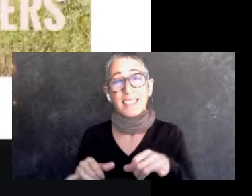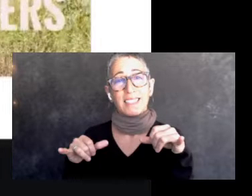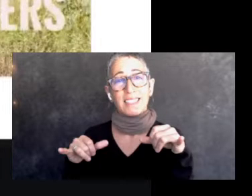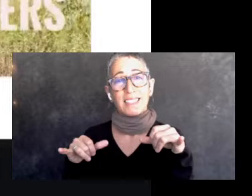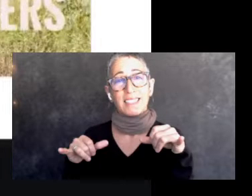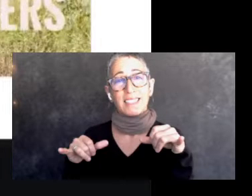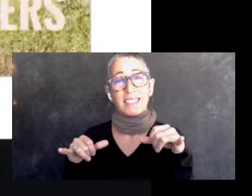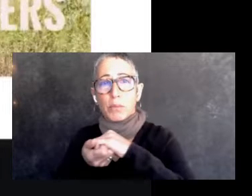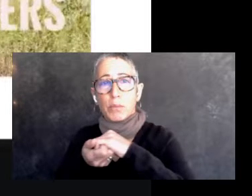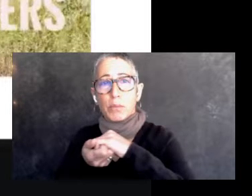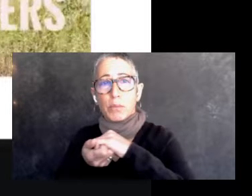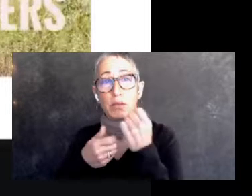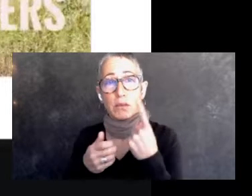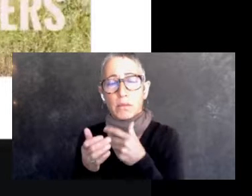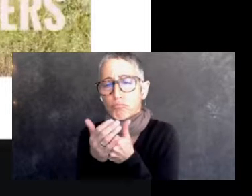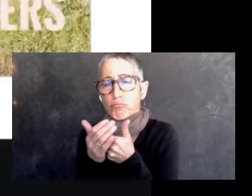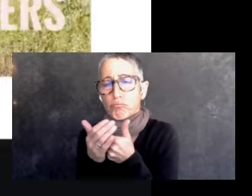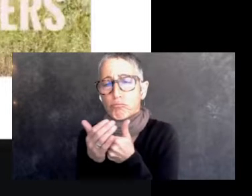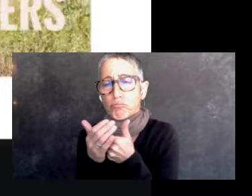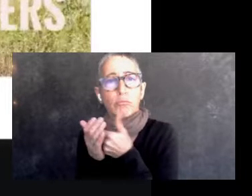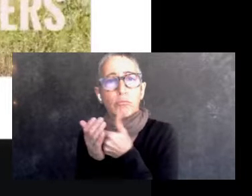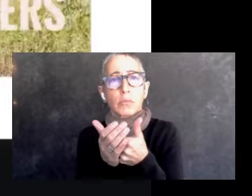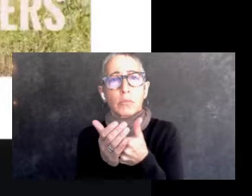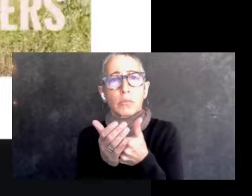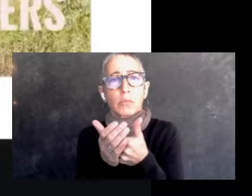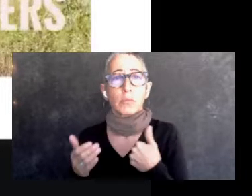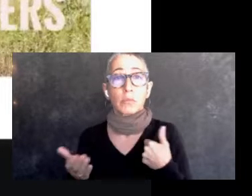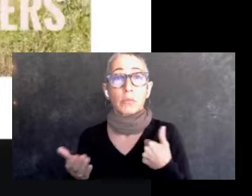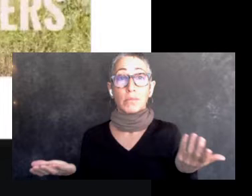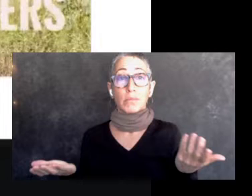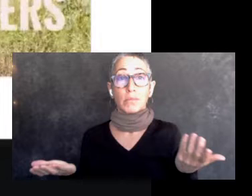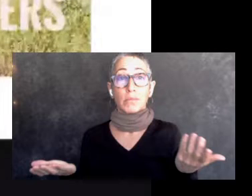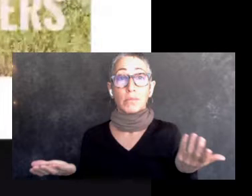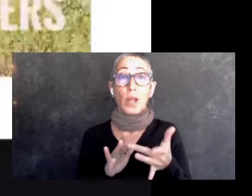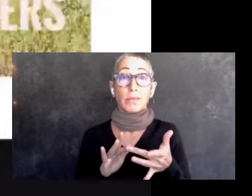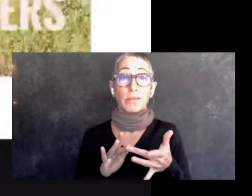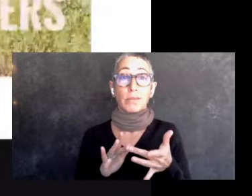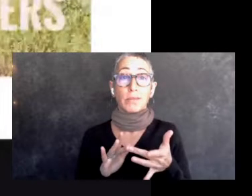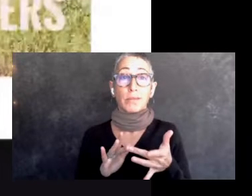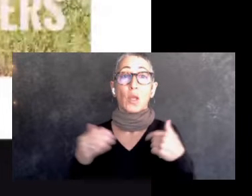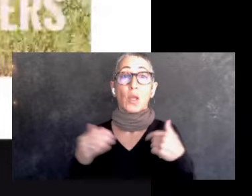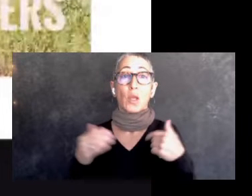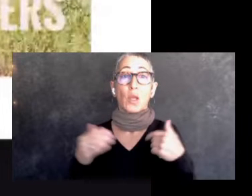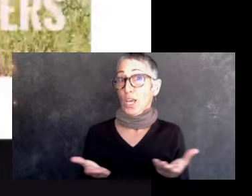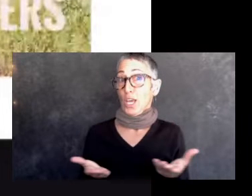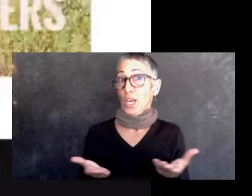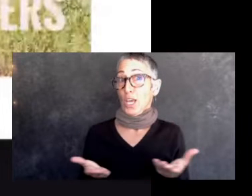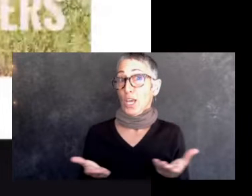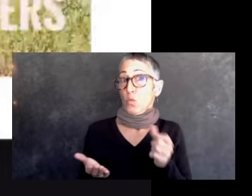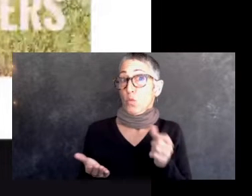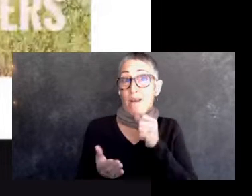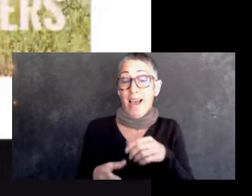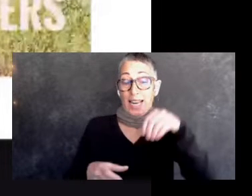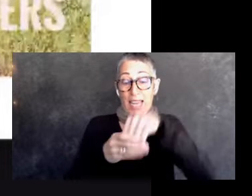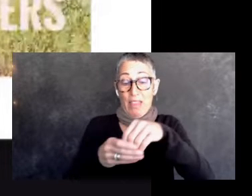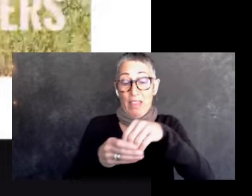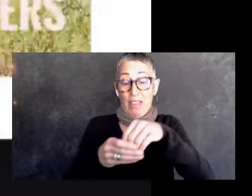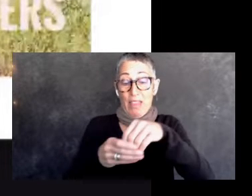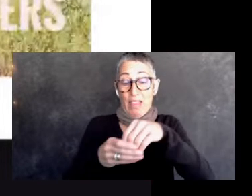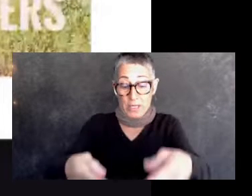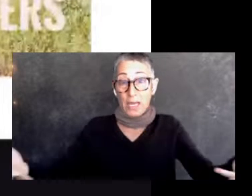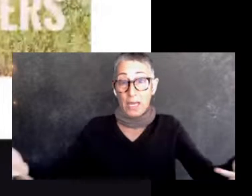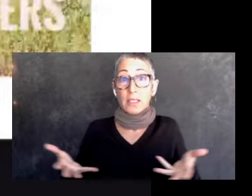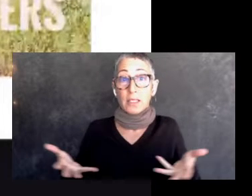right? We are, uh, here. And while we are not in the space with each other, we are still very much connected.